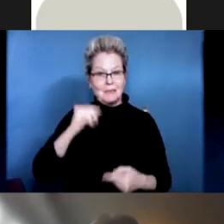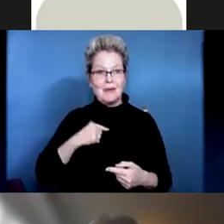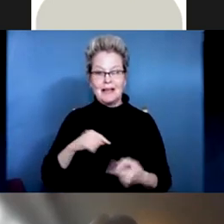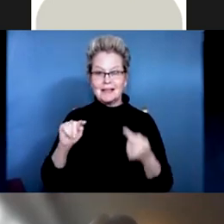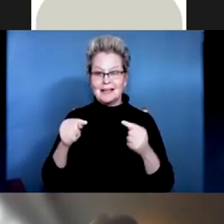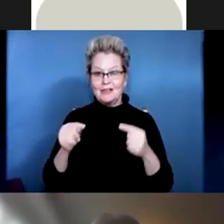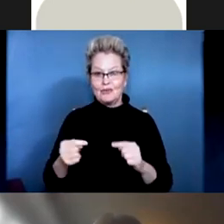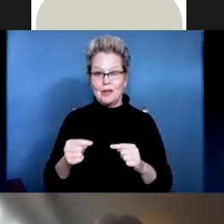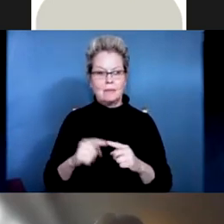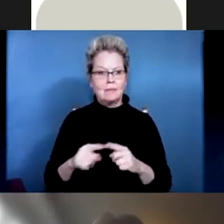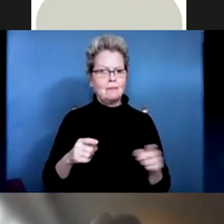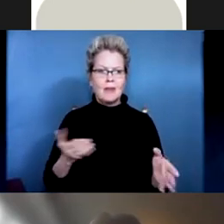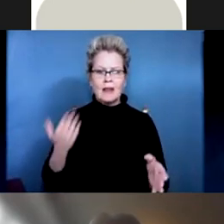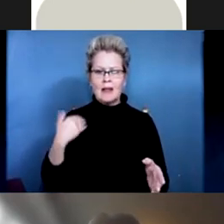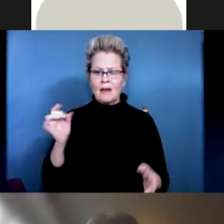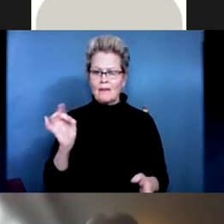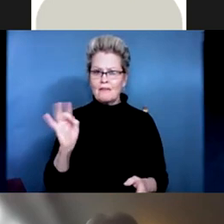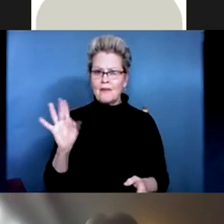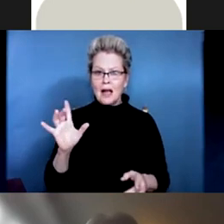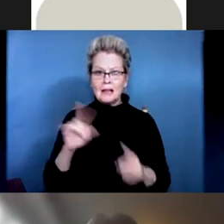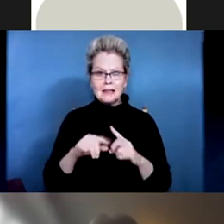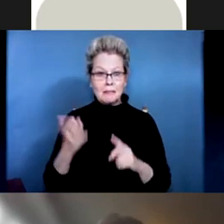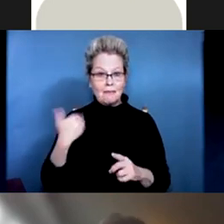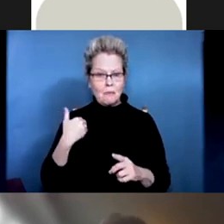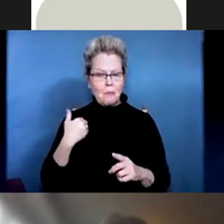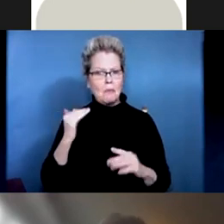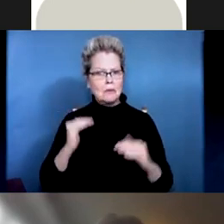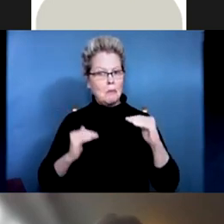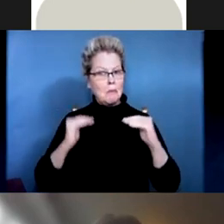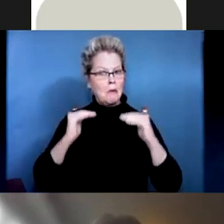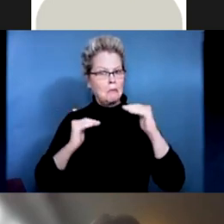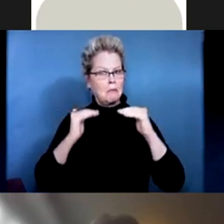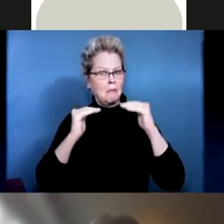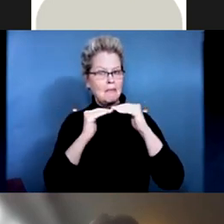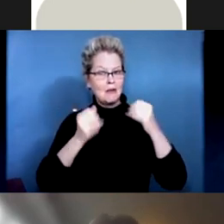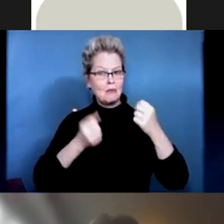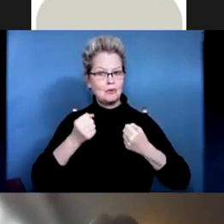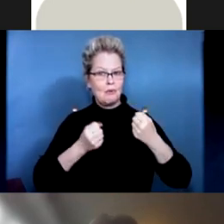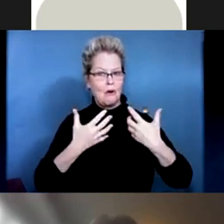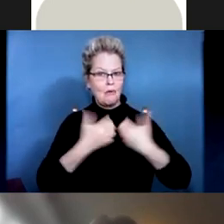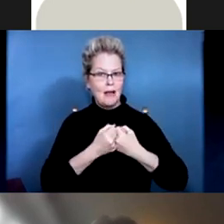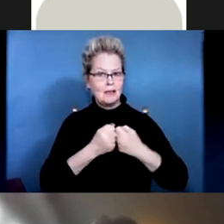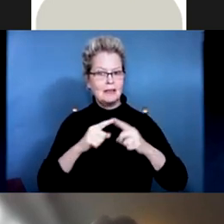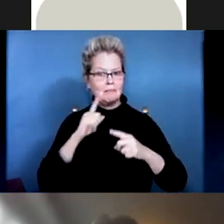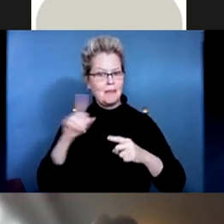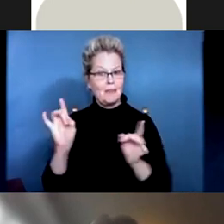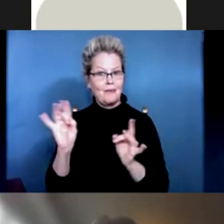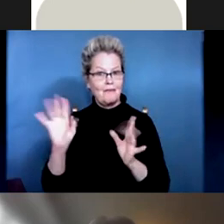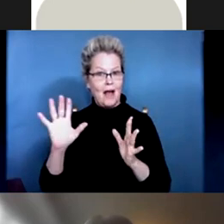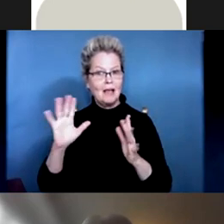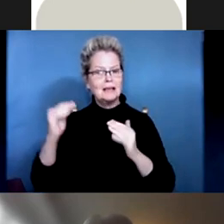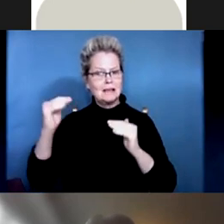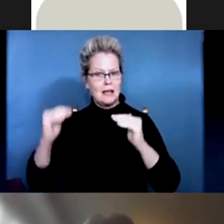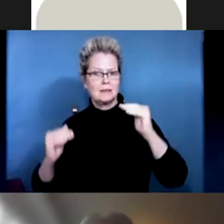getting close to motor vehicle crashes, but thankfully that rate is down. And again, as I said,